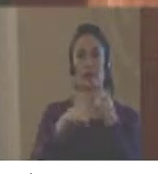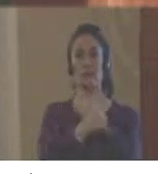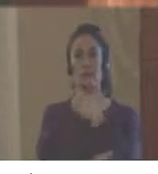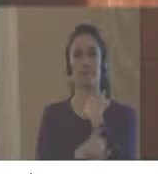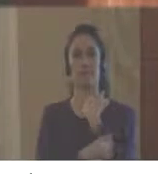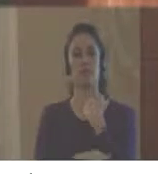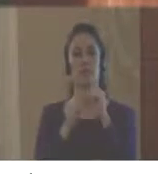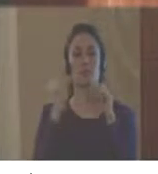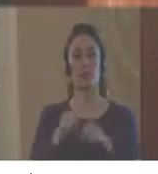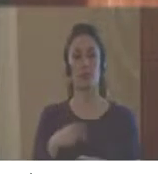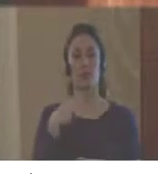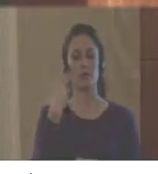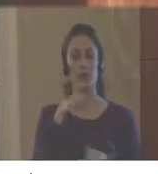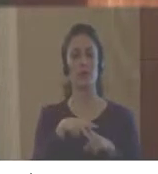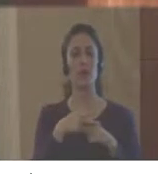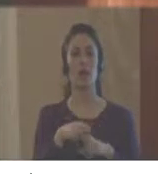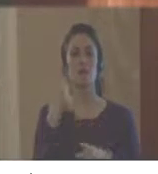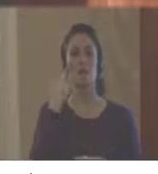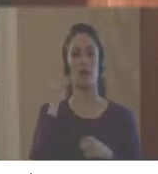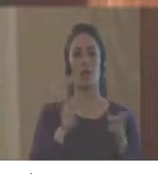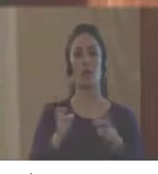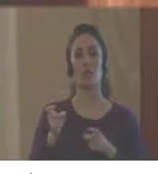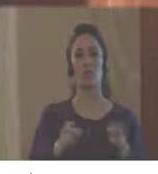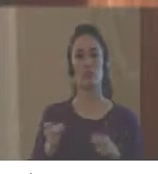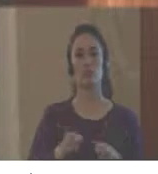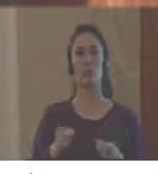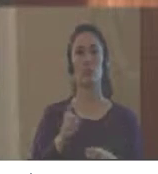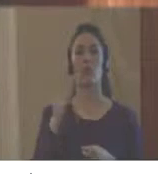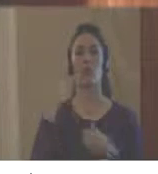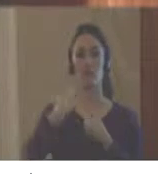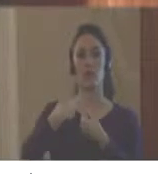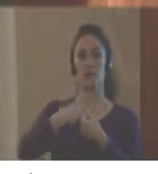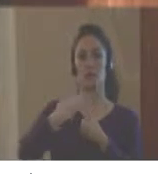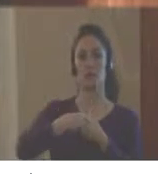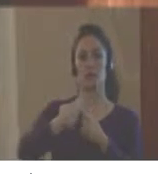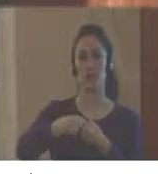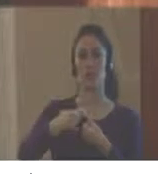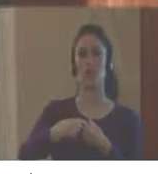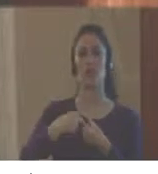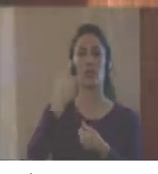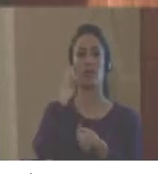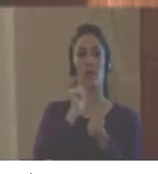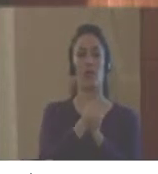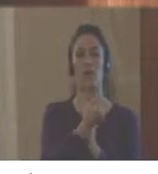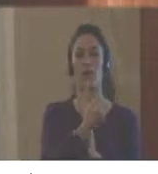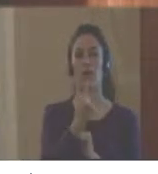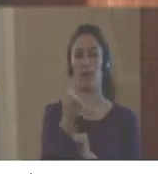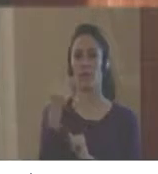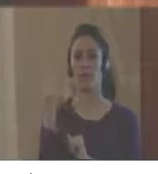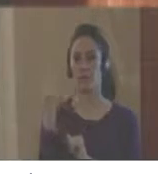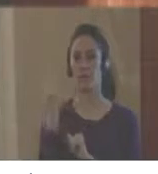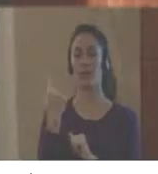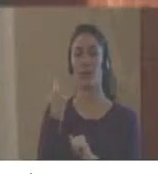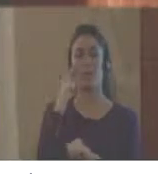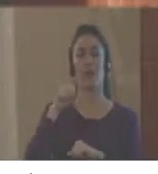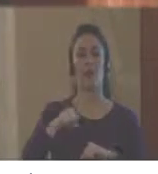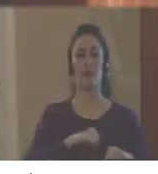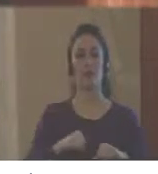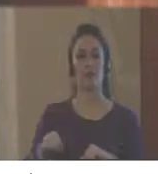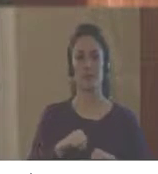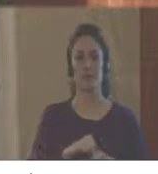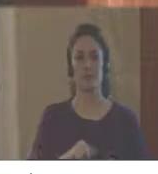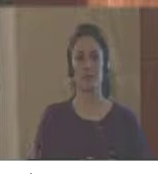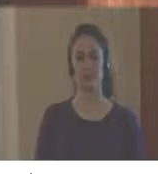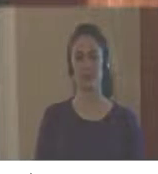on a national level has included control mechanisms and accountability and citizen participation